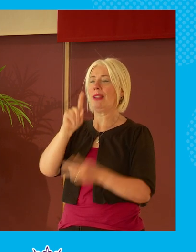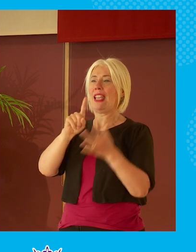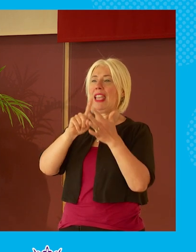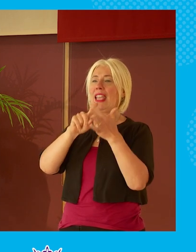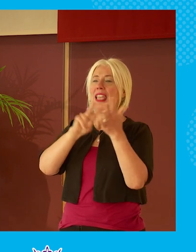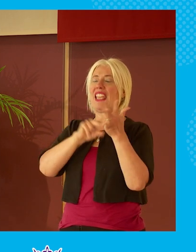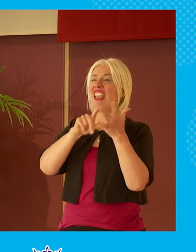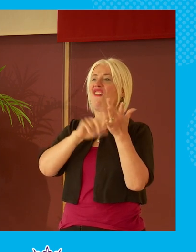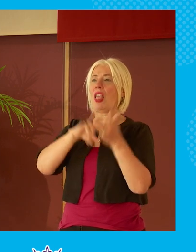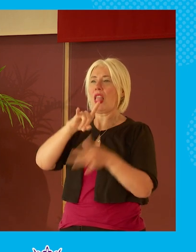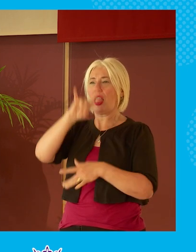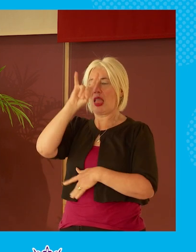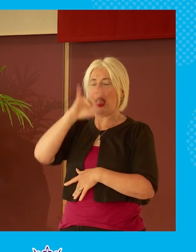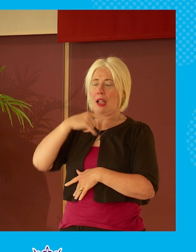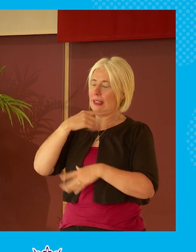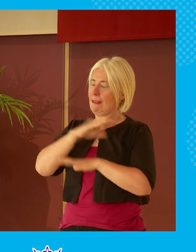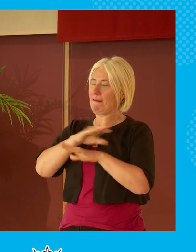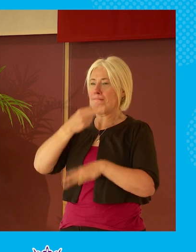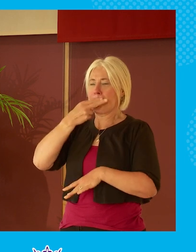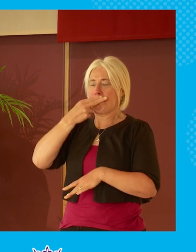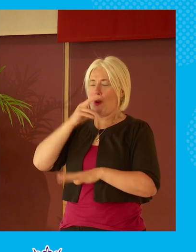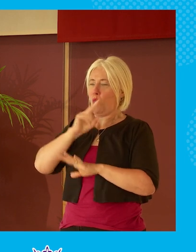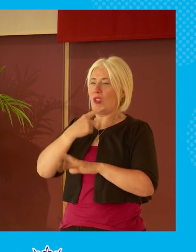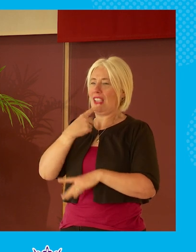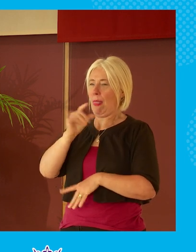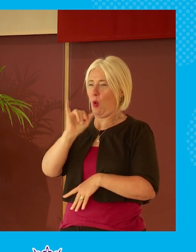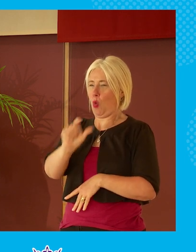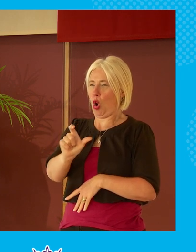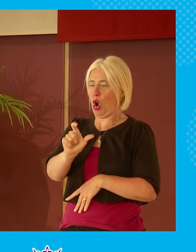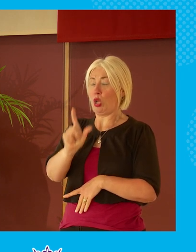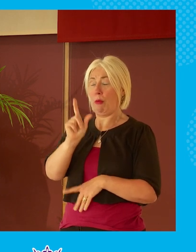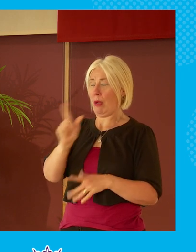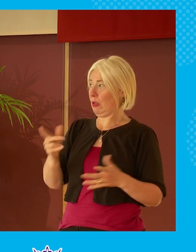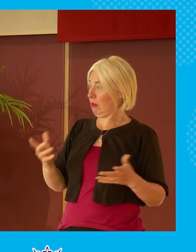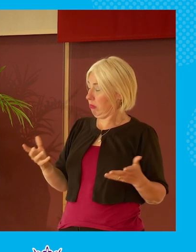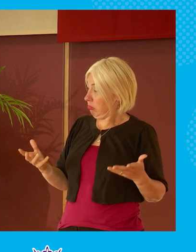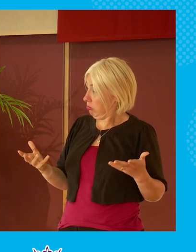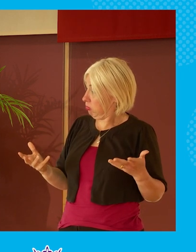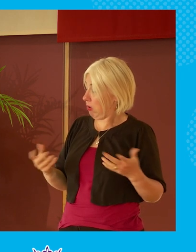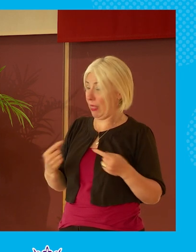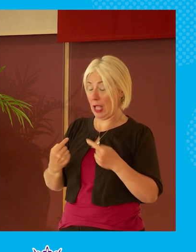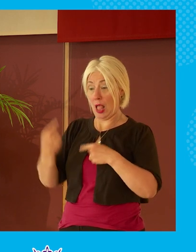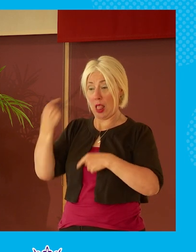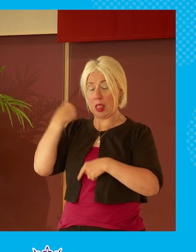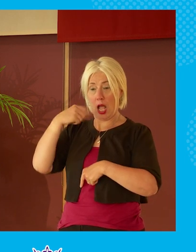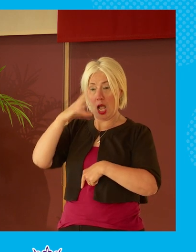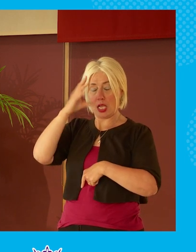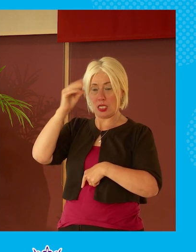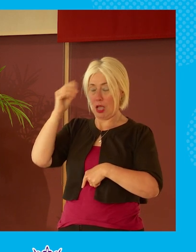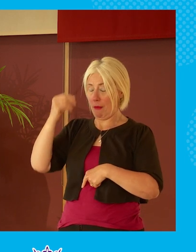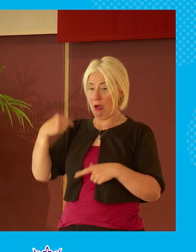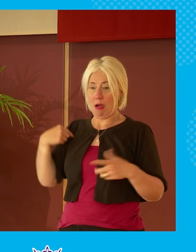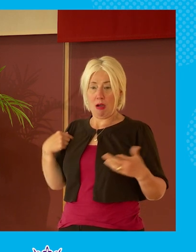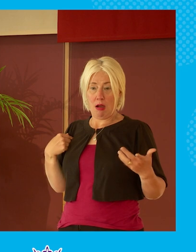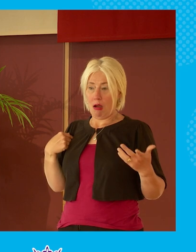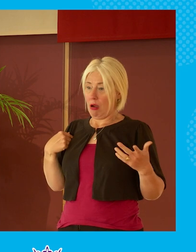was really i was really trying to find but i i it got to the point i think last summer whenever i really i i was struggling